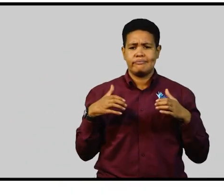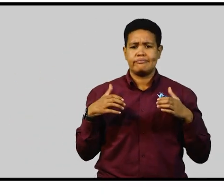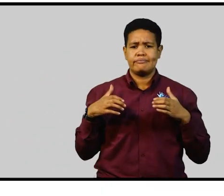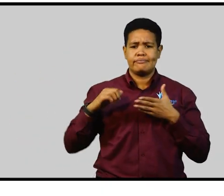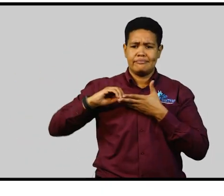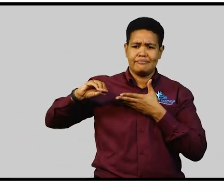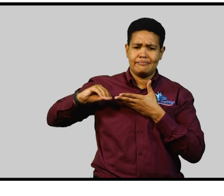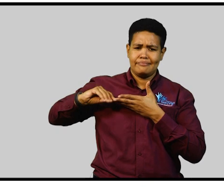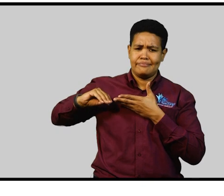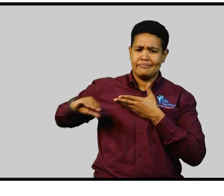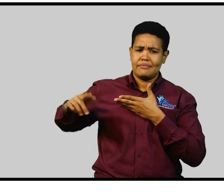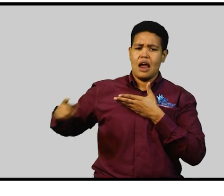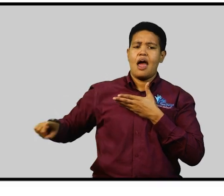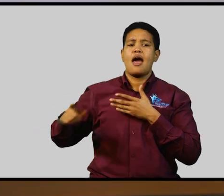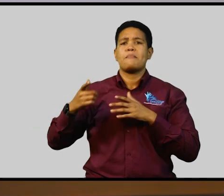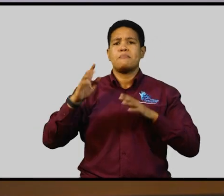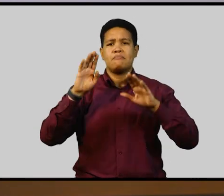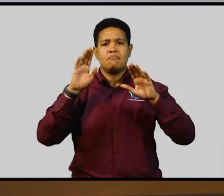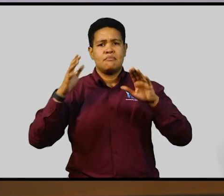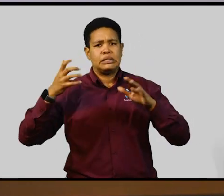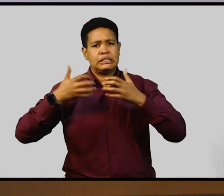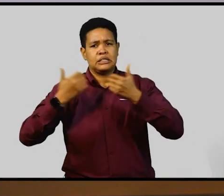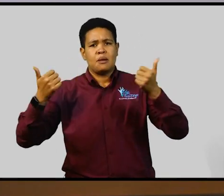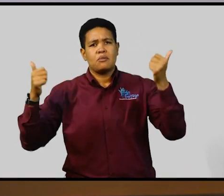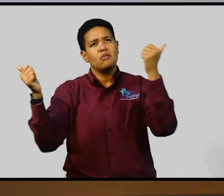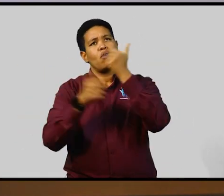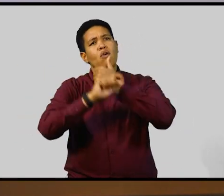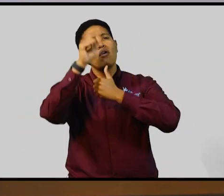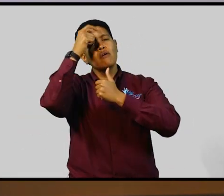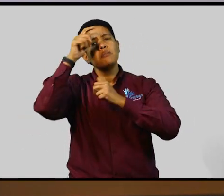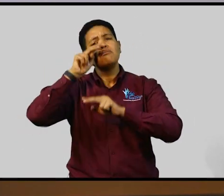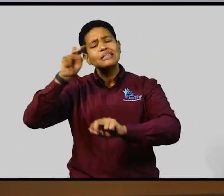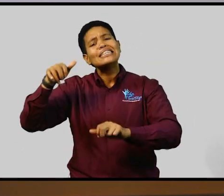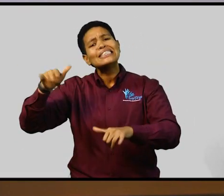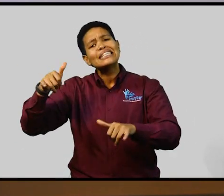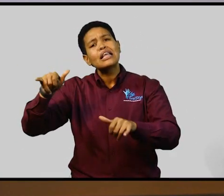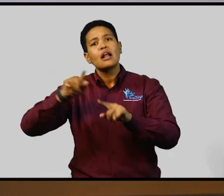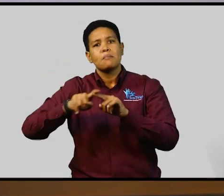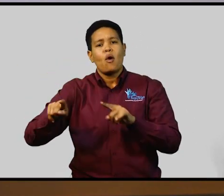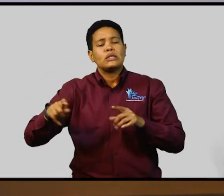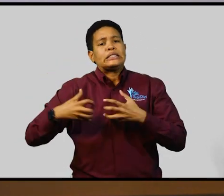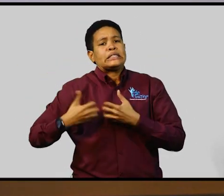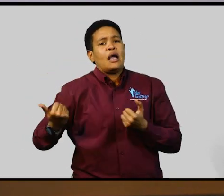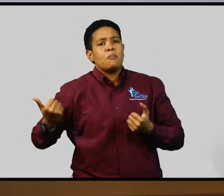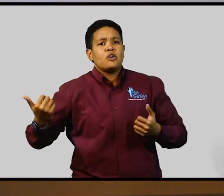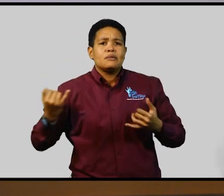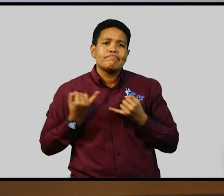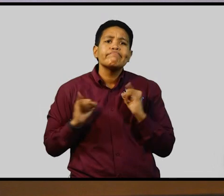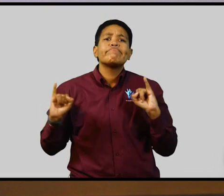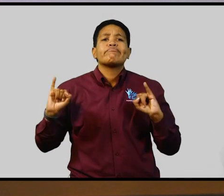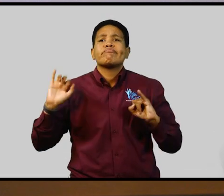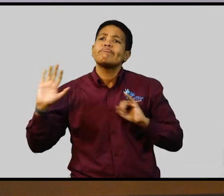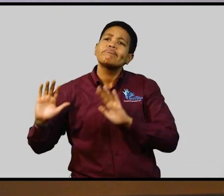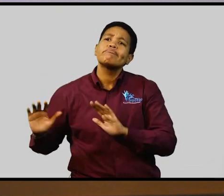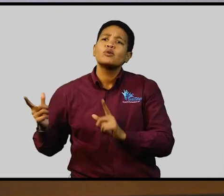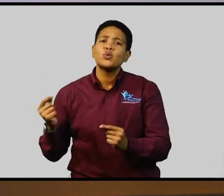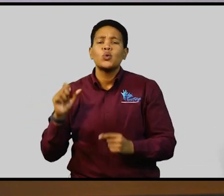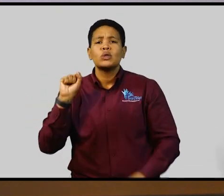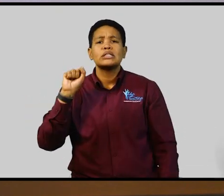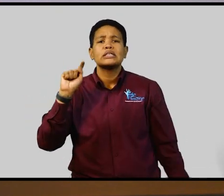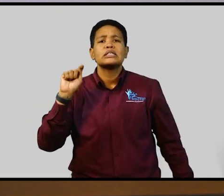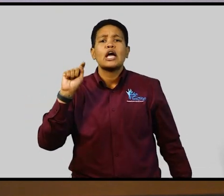body, a body corporate, as the legislation calls it. And what that will do is